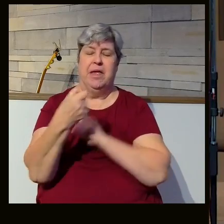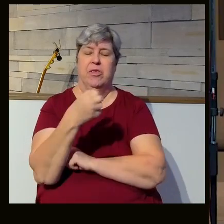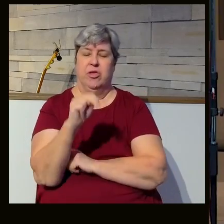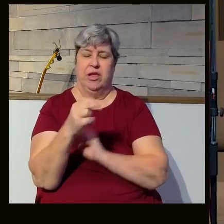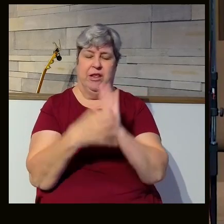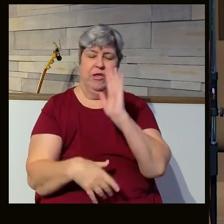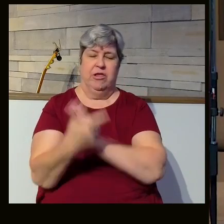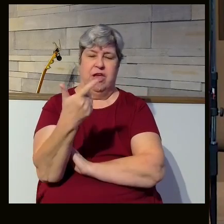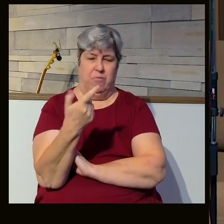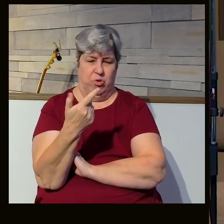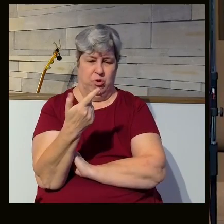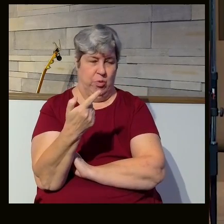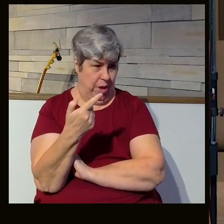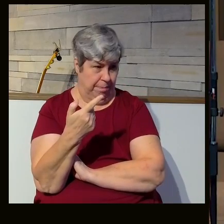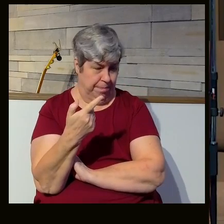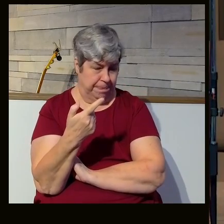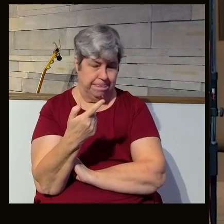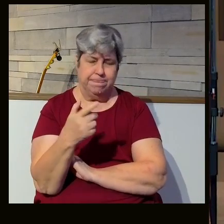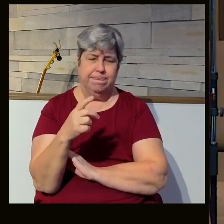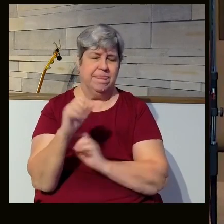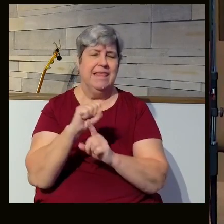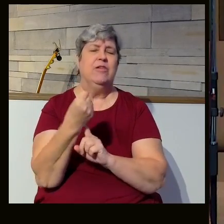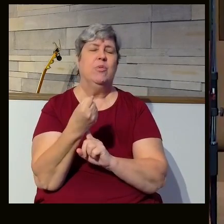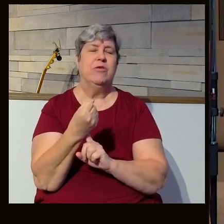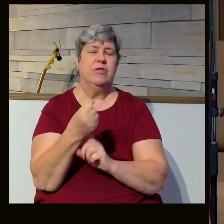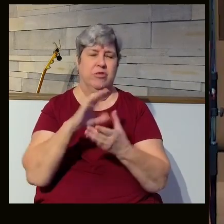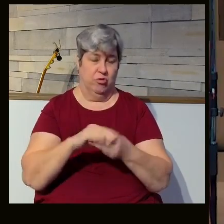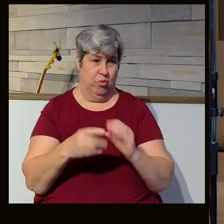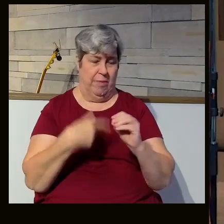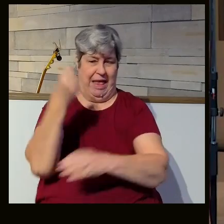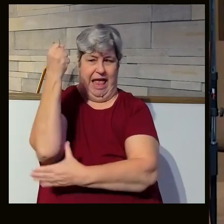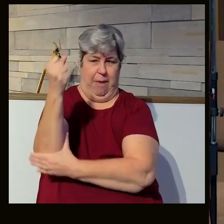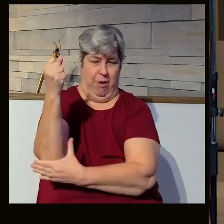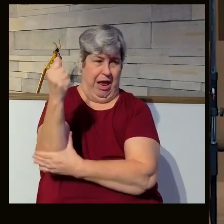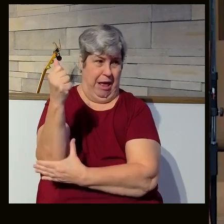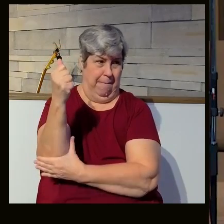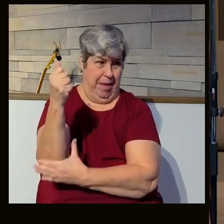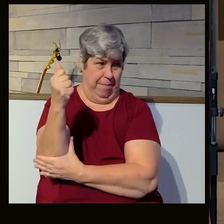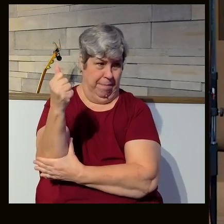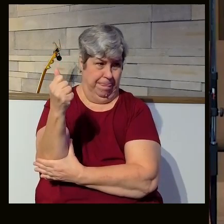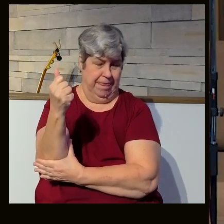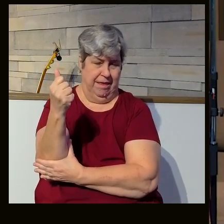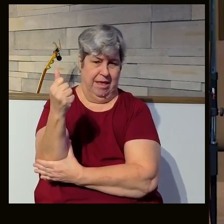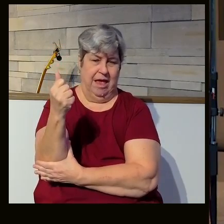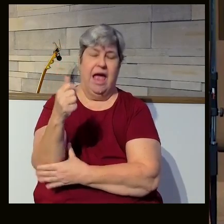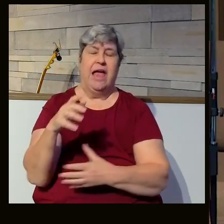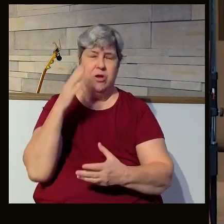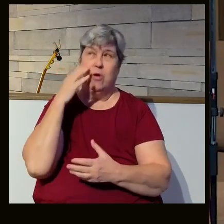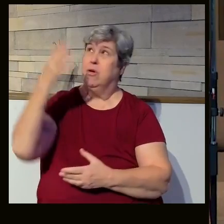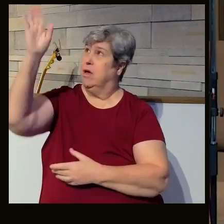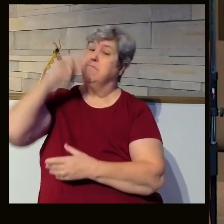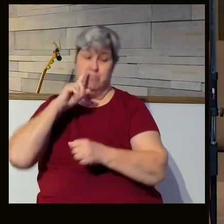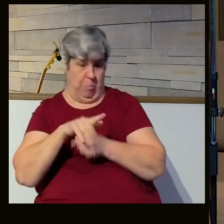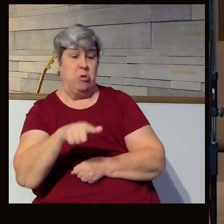chapter 21. Our setting is in the story of Abraham and the son of promise. Abraham was